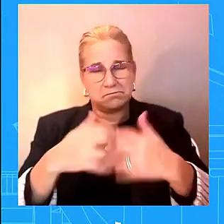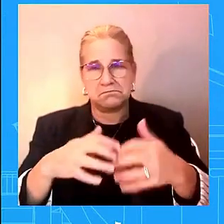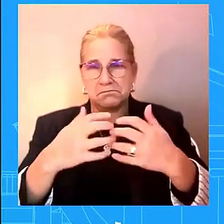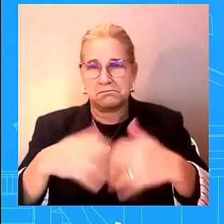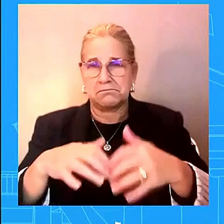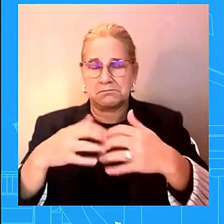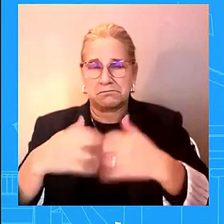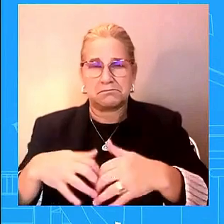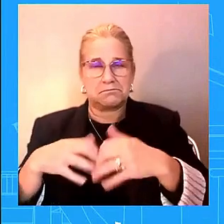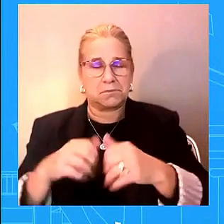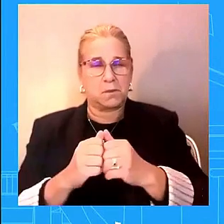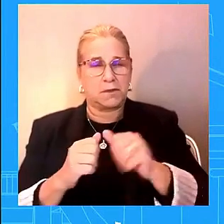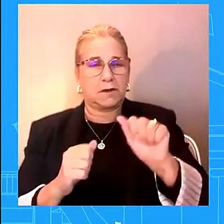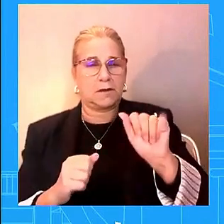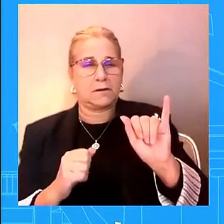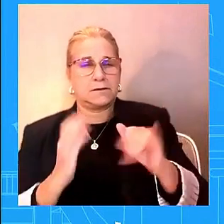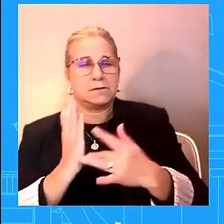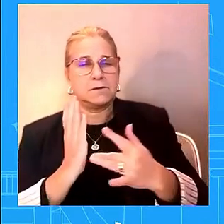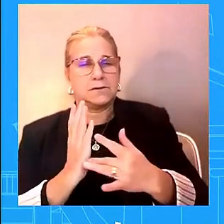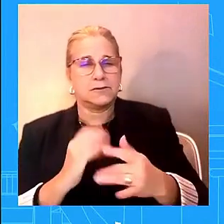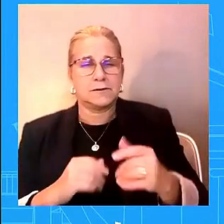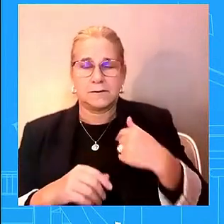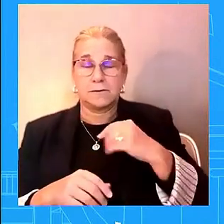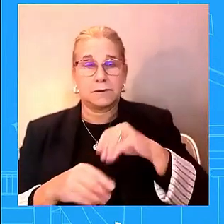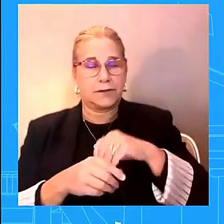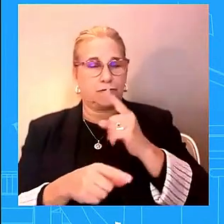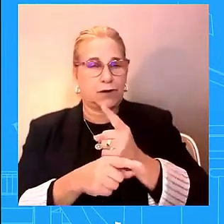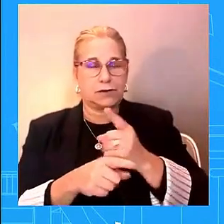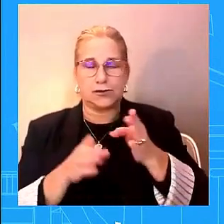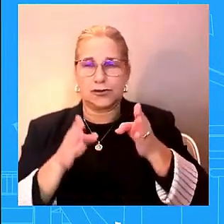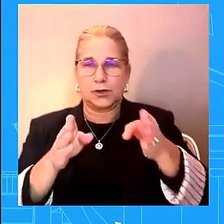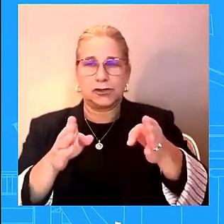all right thanks everybody thanks everyone